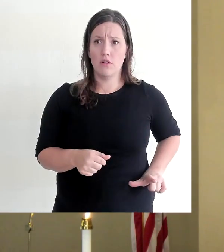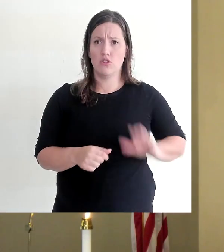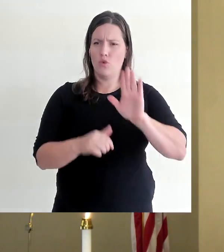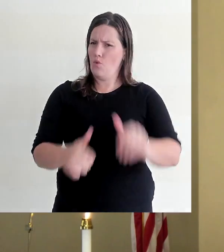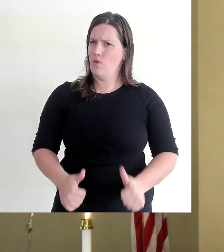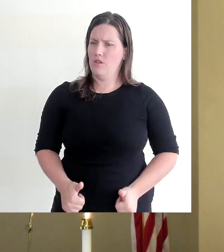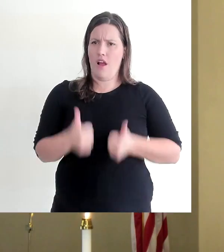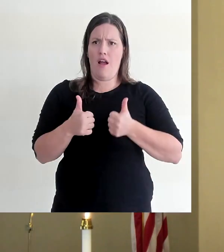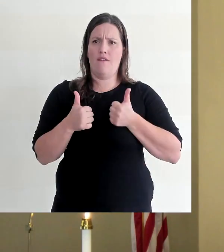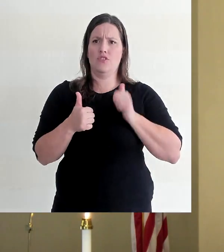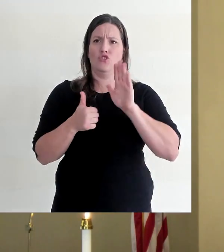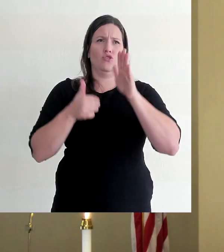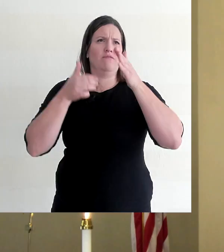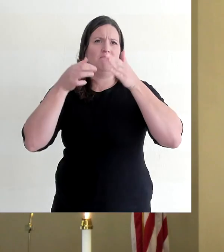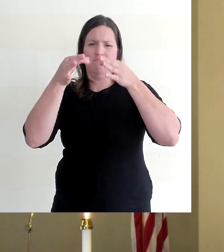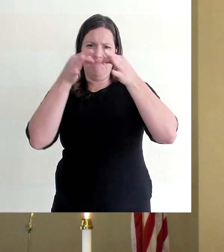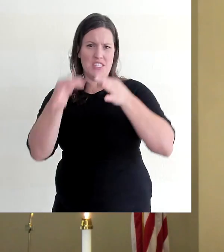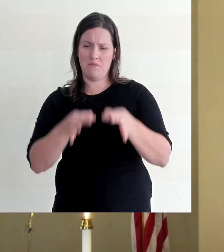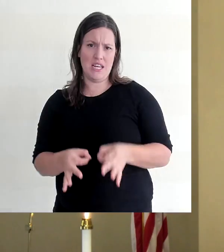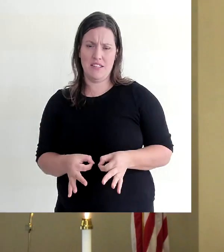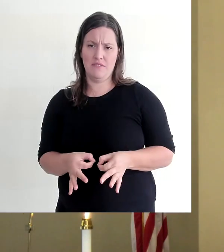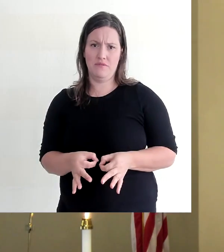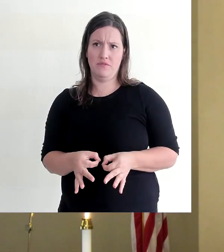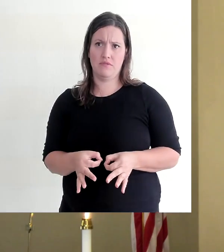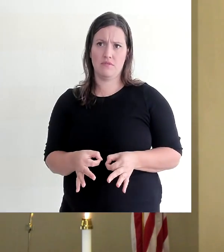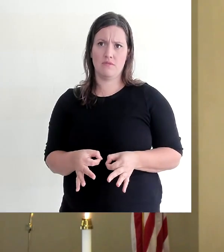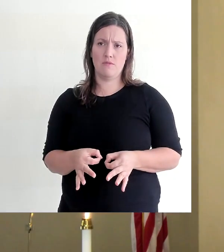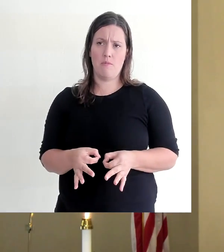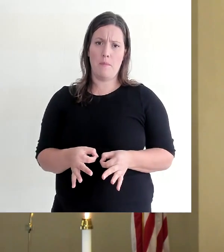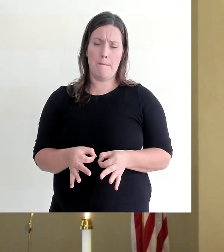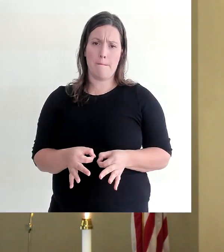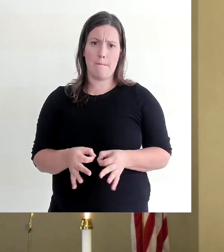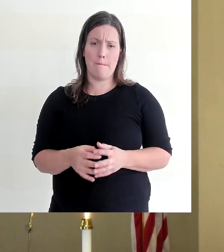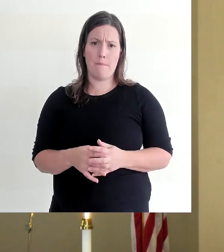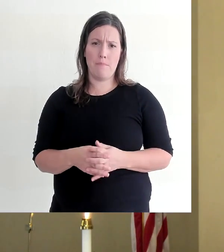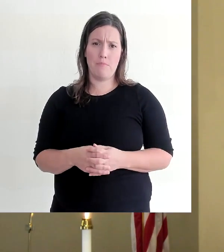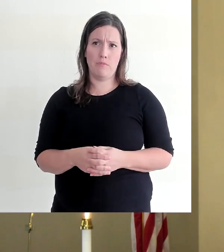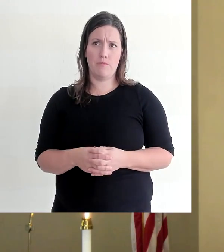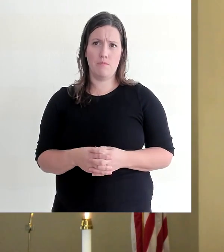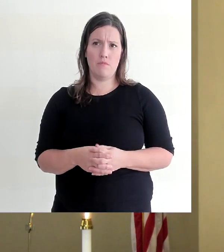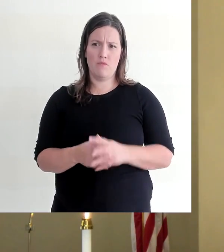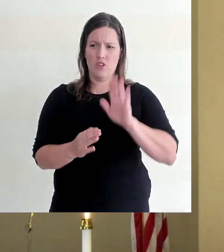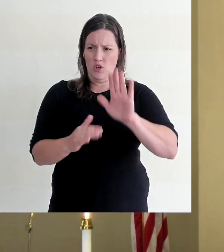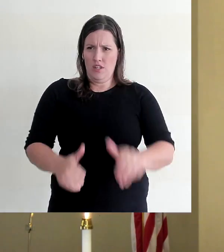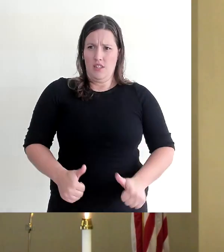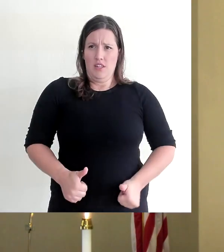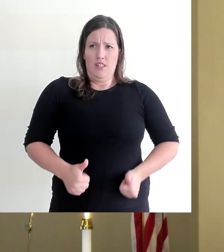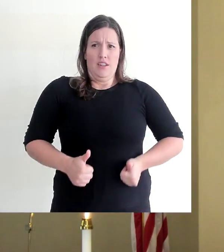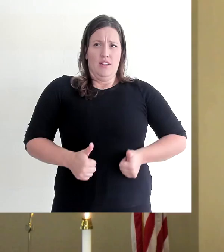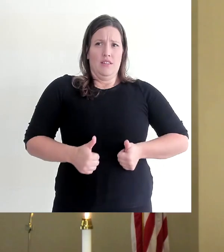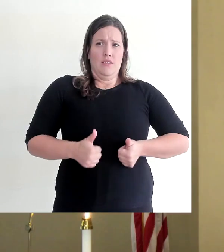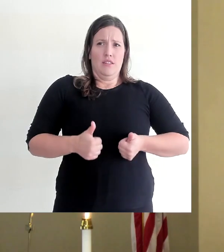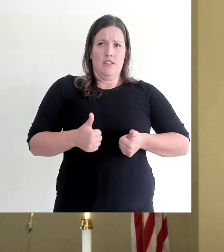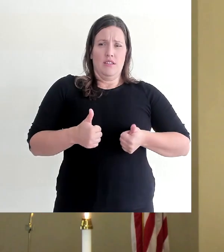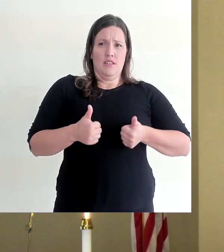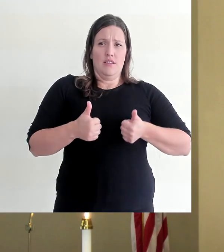Your life is not only described as as a sacrifice, but your life and what you say and what